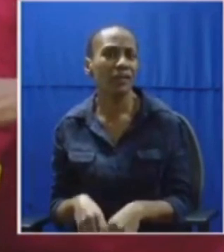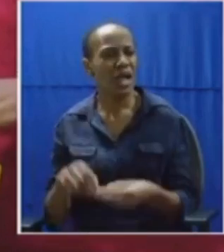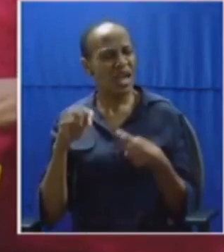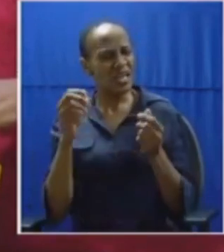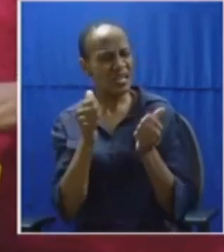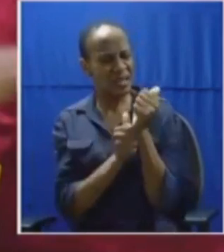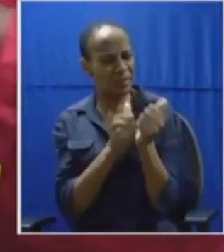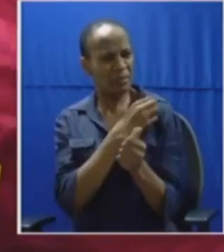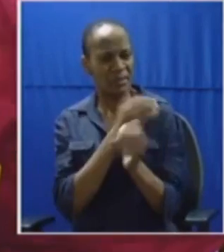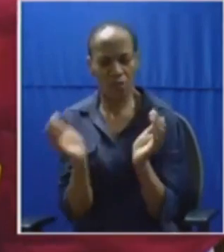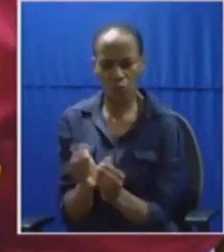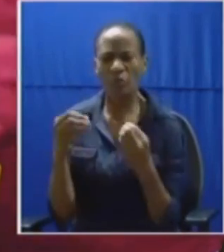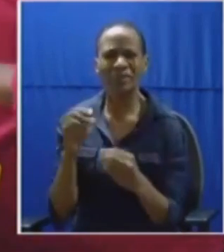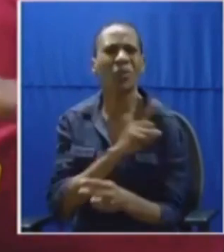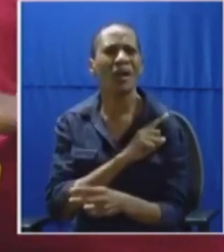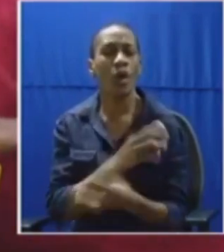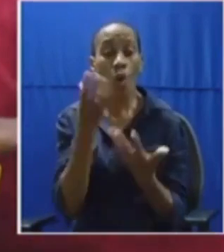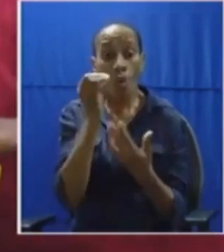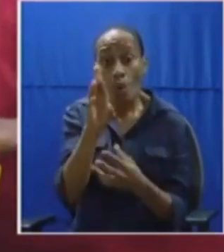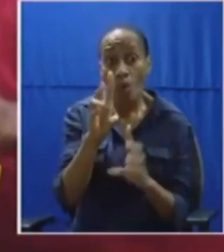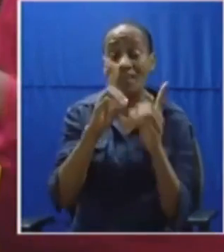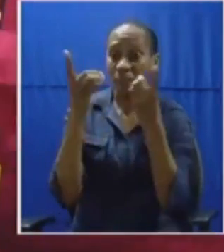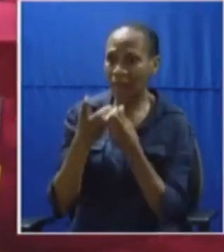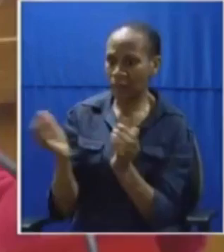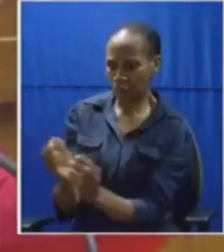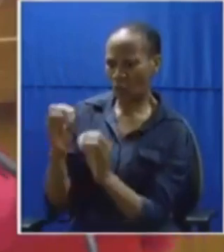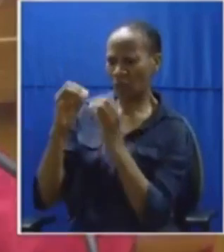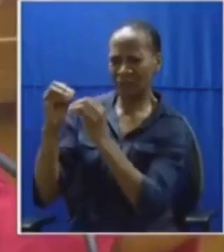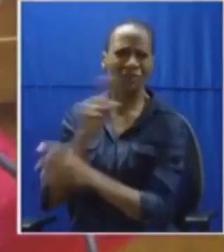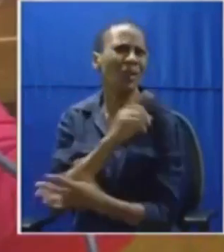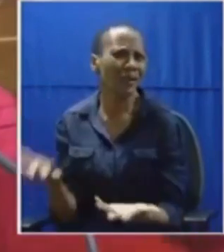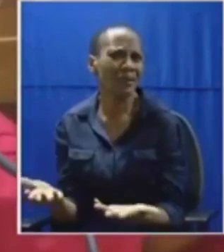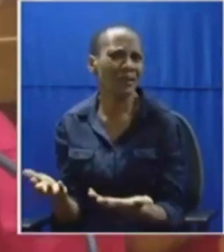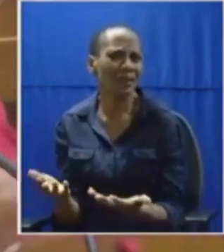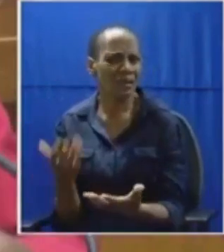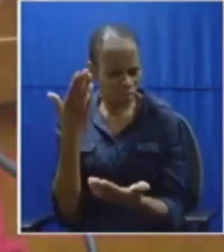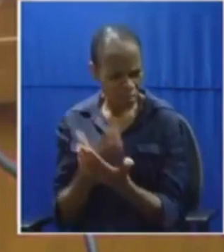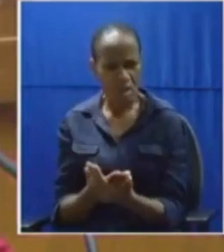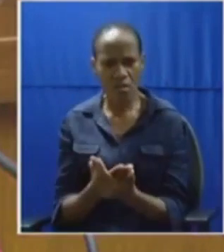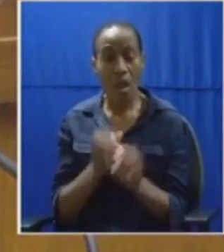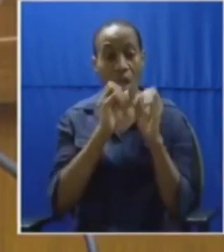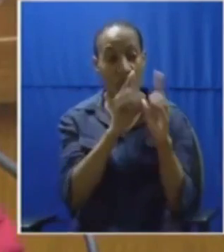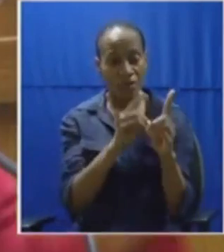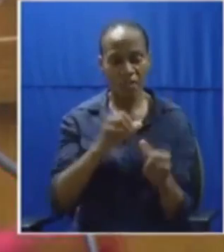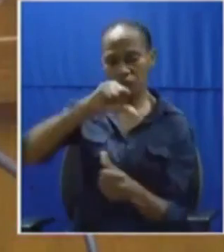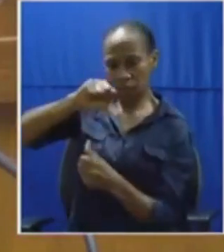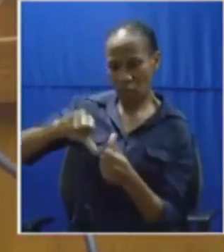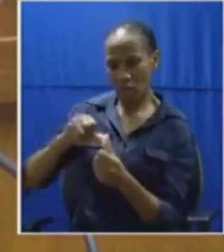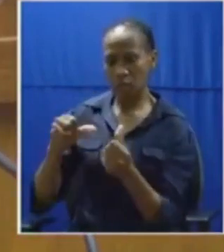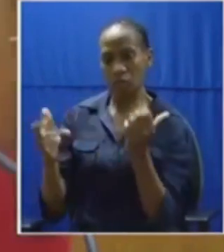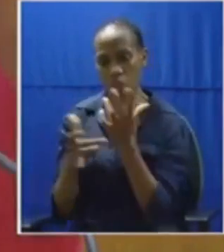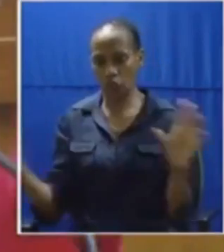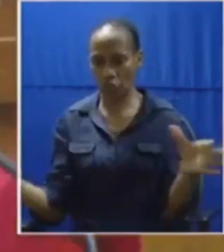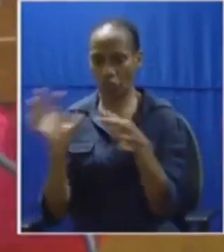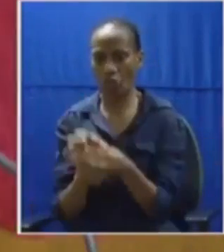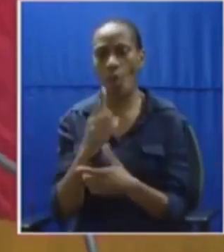small business for instance or the department of small business itself why can't we merge education science and technology together